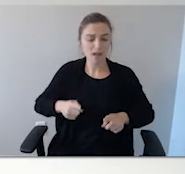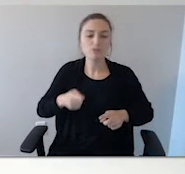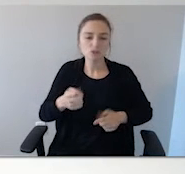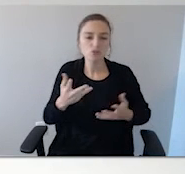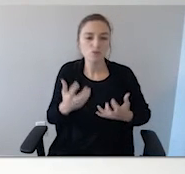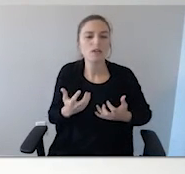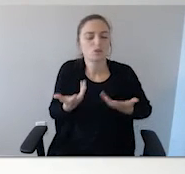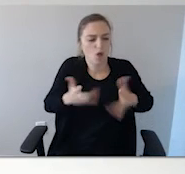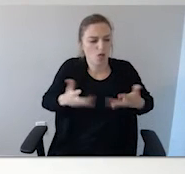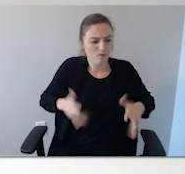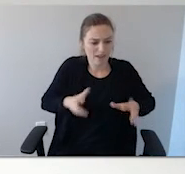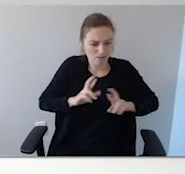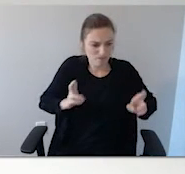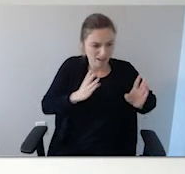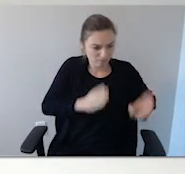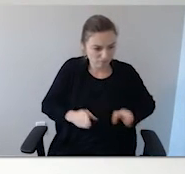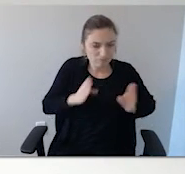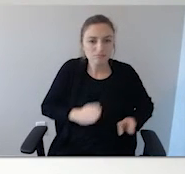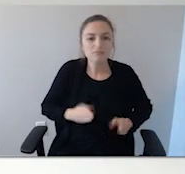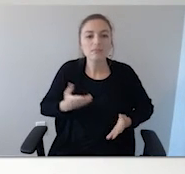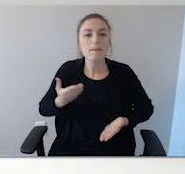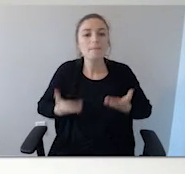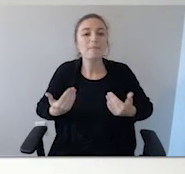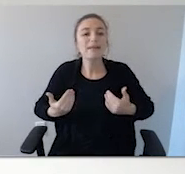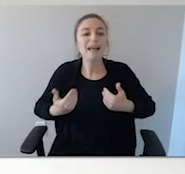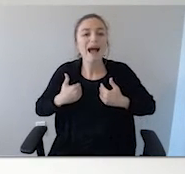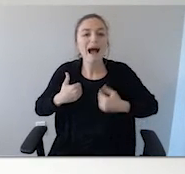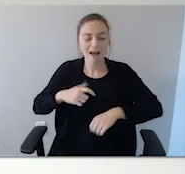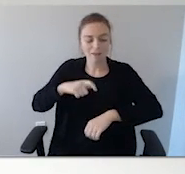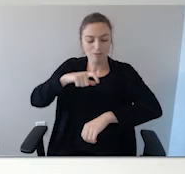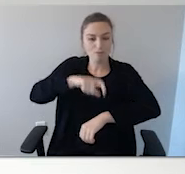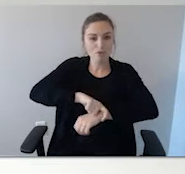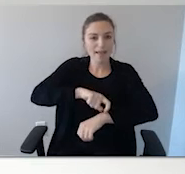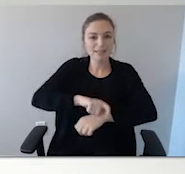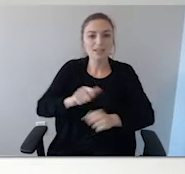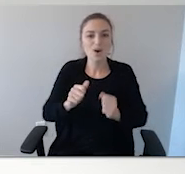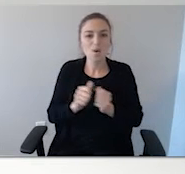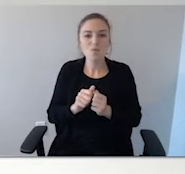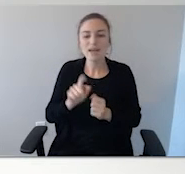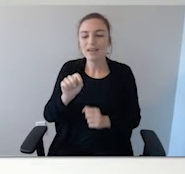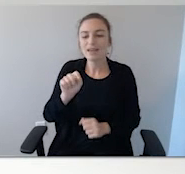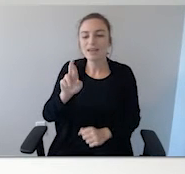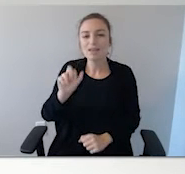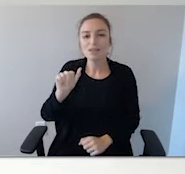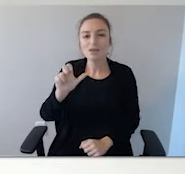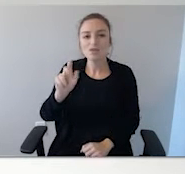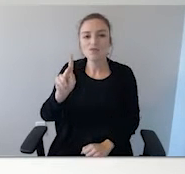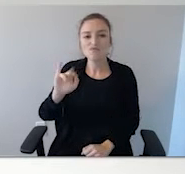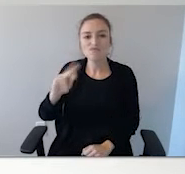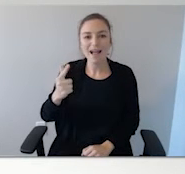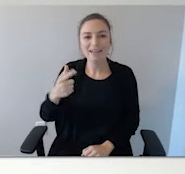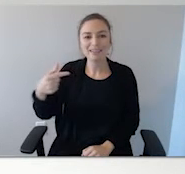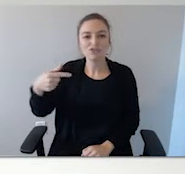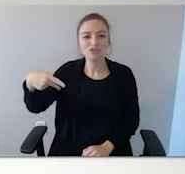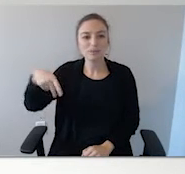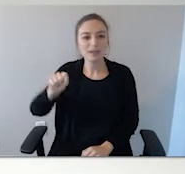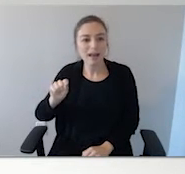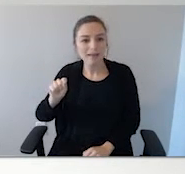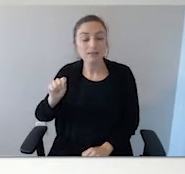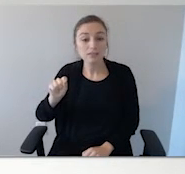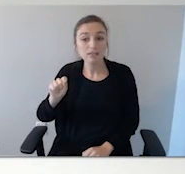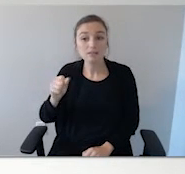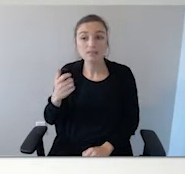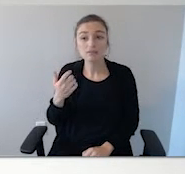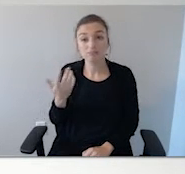in place. You want to have maybe a tracking device on them in case they do wander because when you get that tracking device, you're not really sure if they're going